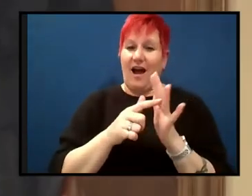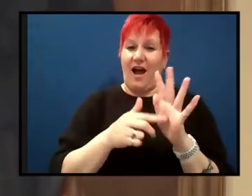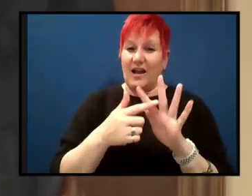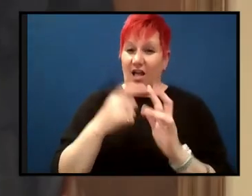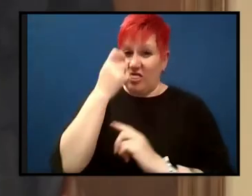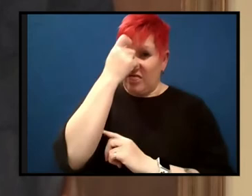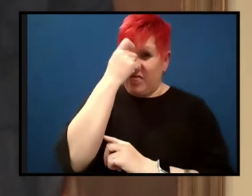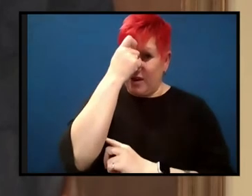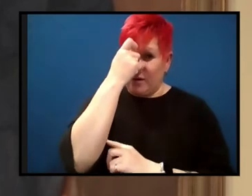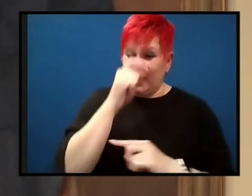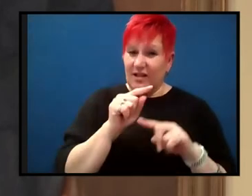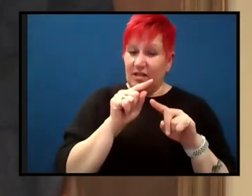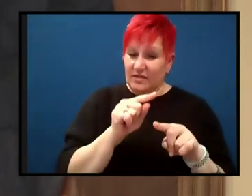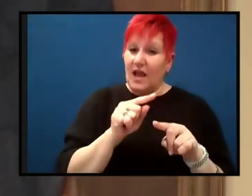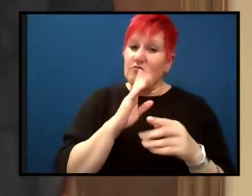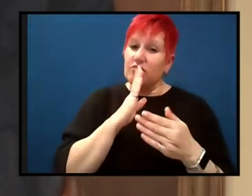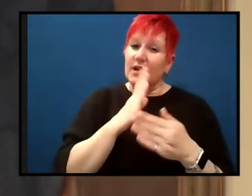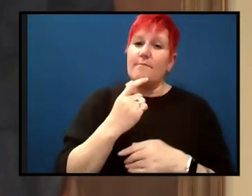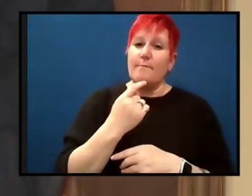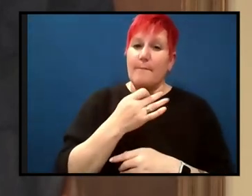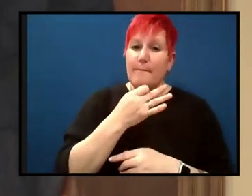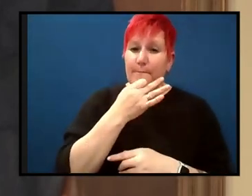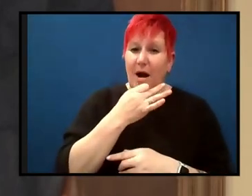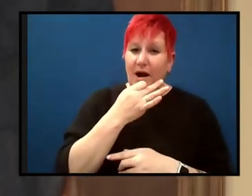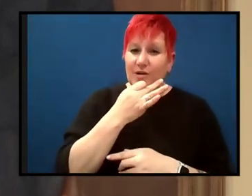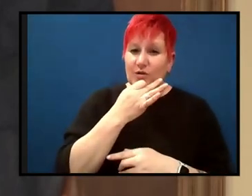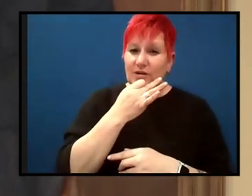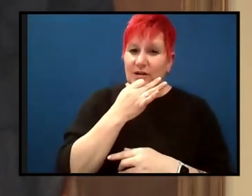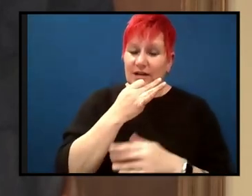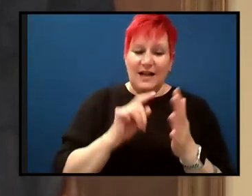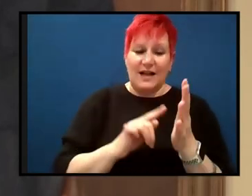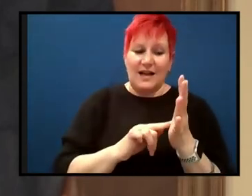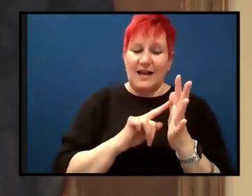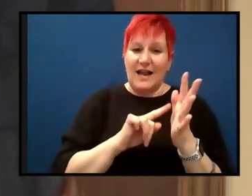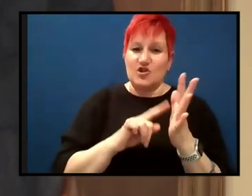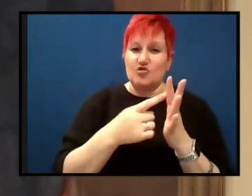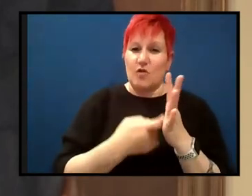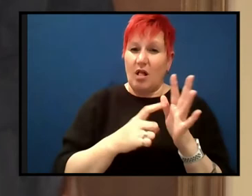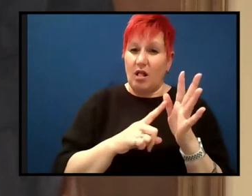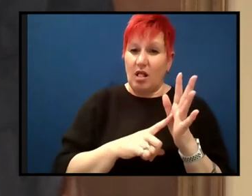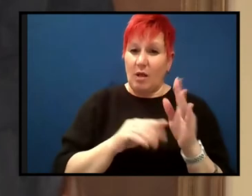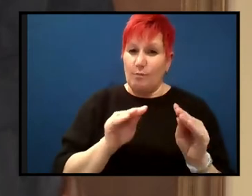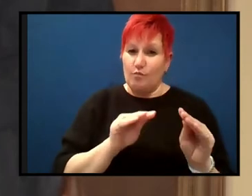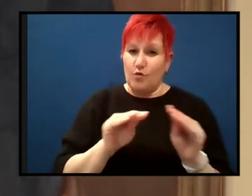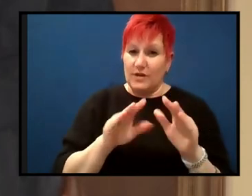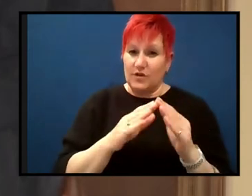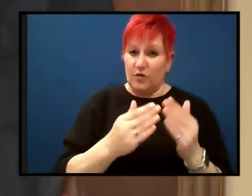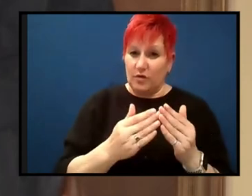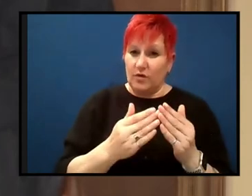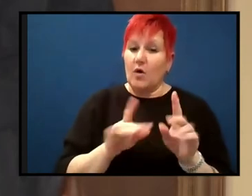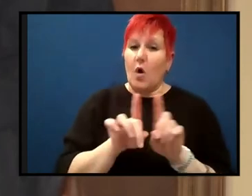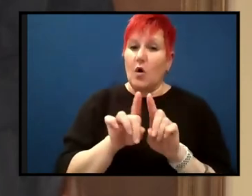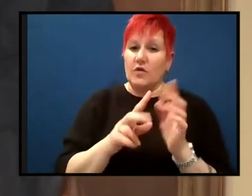lateral movements of the, of the earth, unlike plate tectonics, which have enormous lateral movements and lots of vertical movements of rocks.